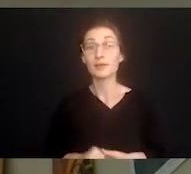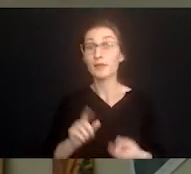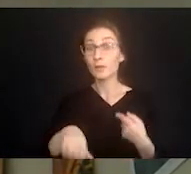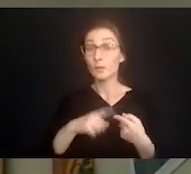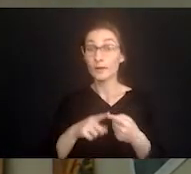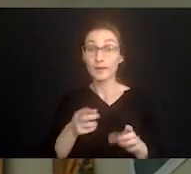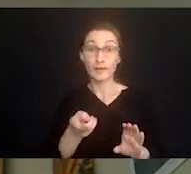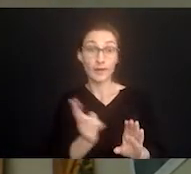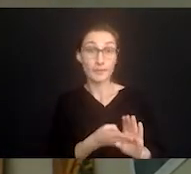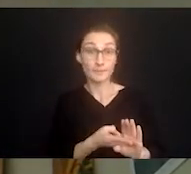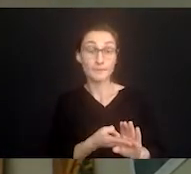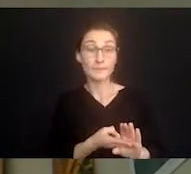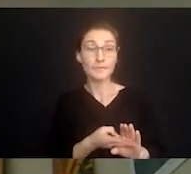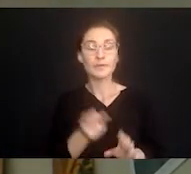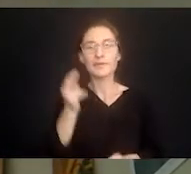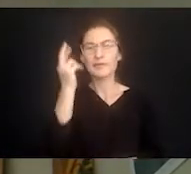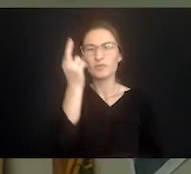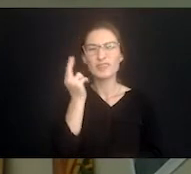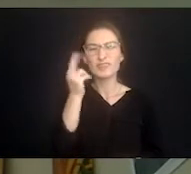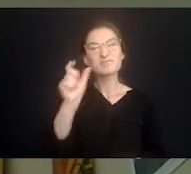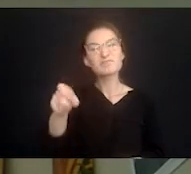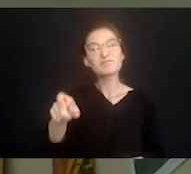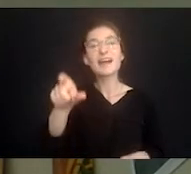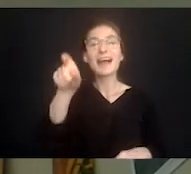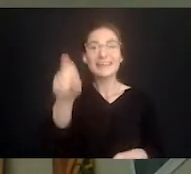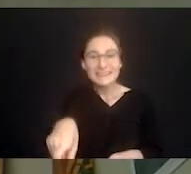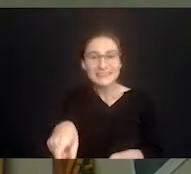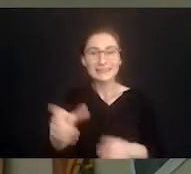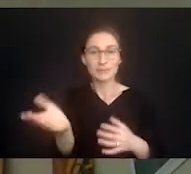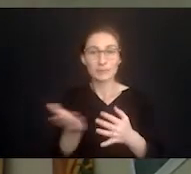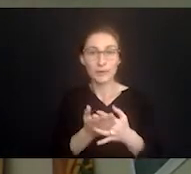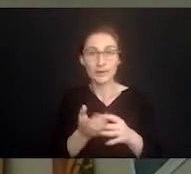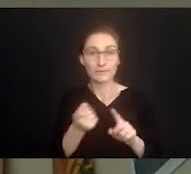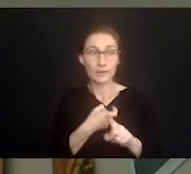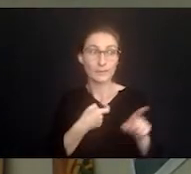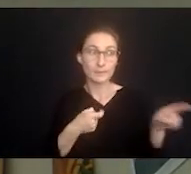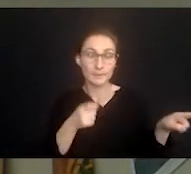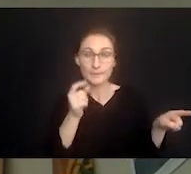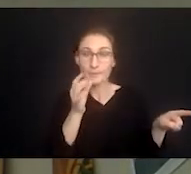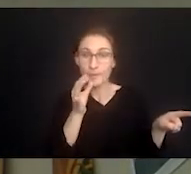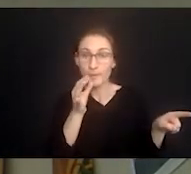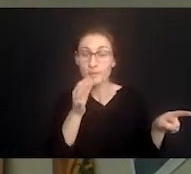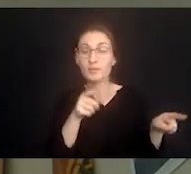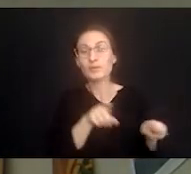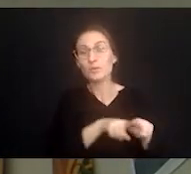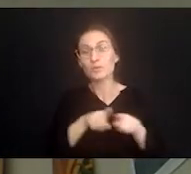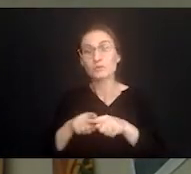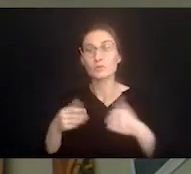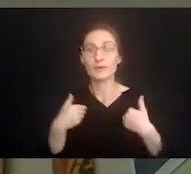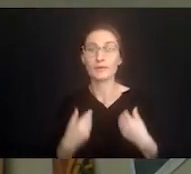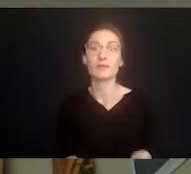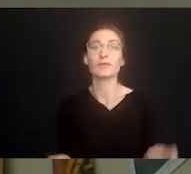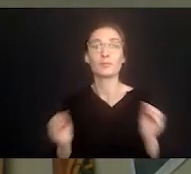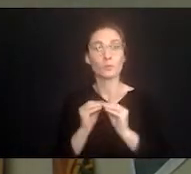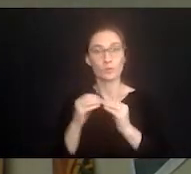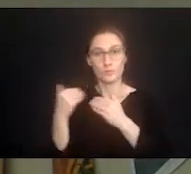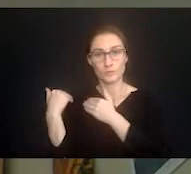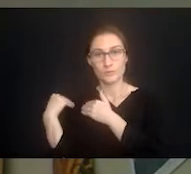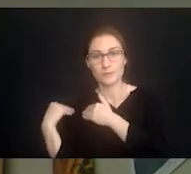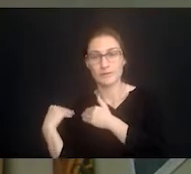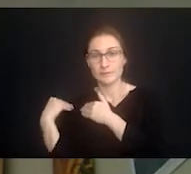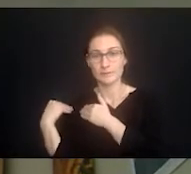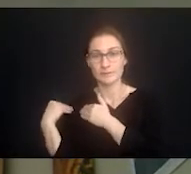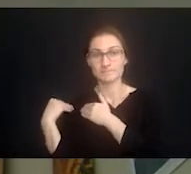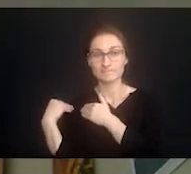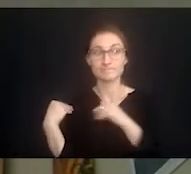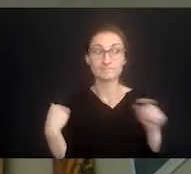I realized as I went back to bed that while I needed this break from mom, I also was going to be bearing more responsibility